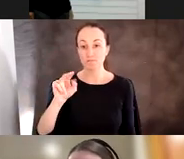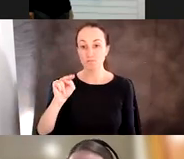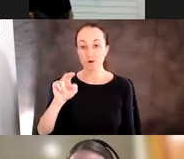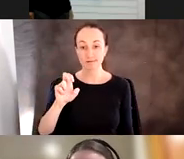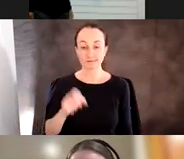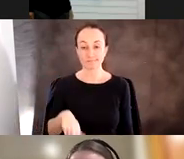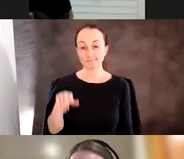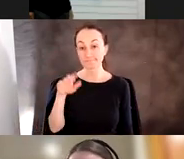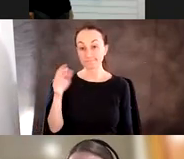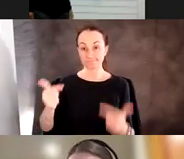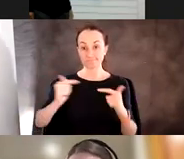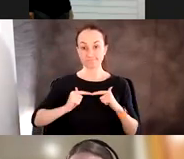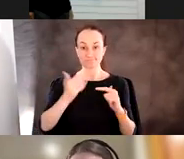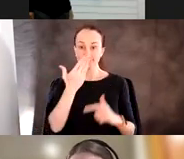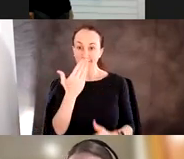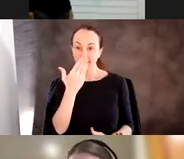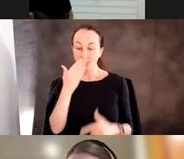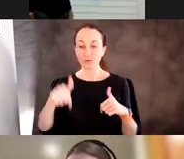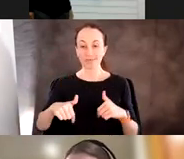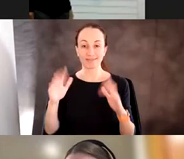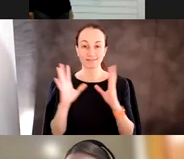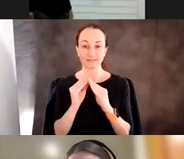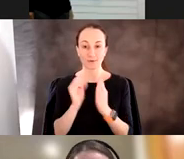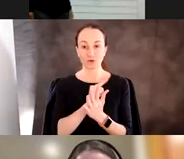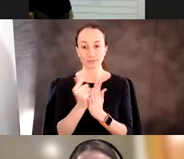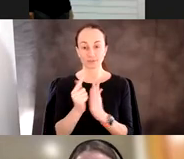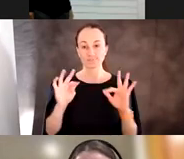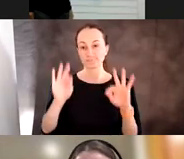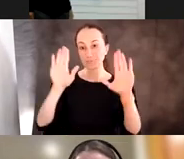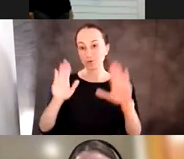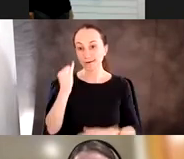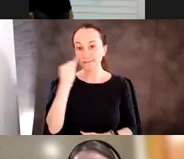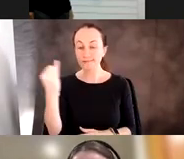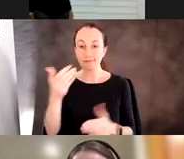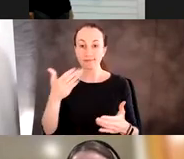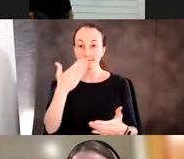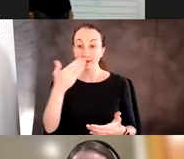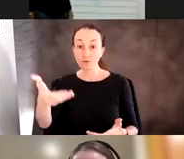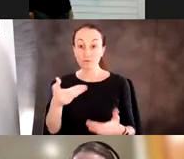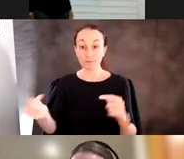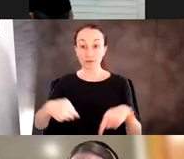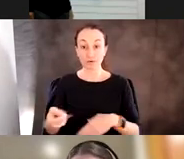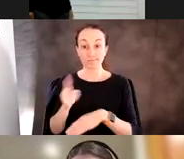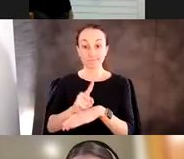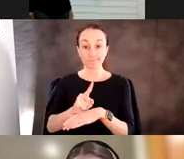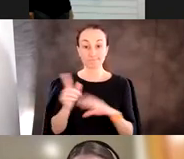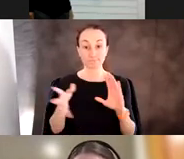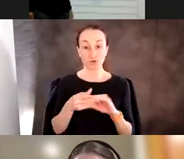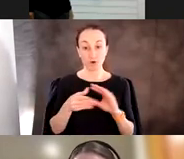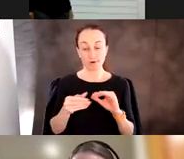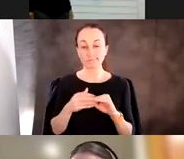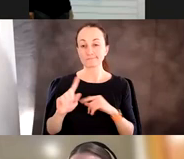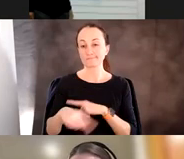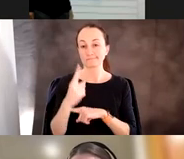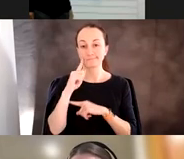Yeah, thank you so much. This seminar series is a great idea, so thank you for inviting me to talk. Today, I'm going to talk about